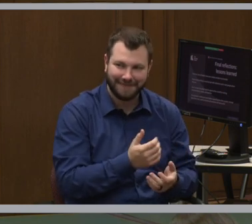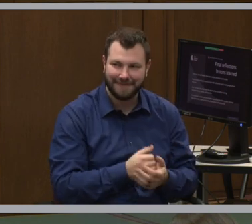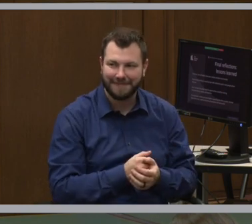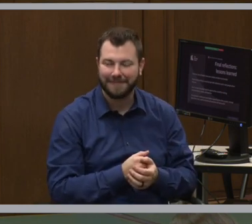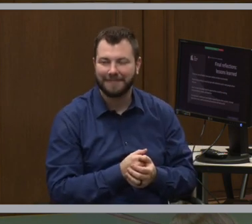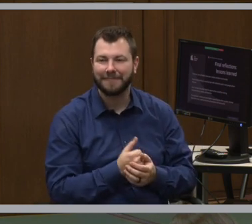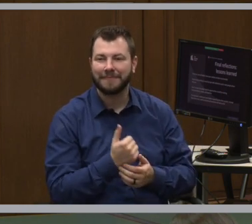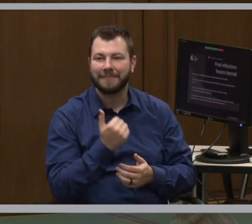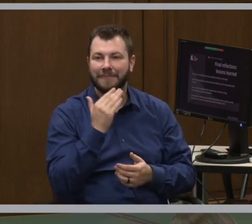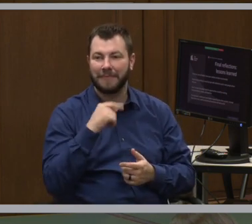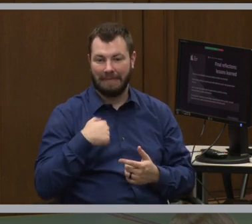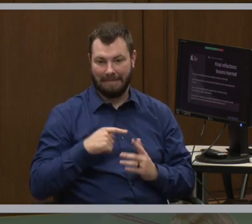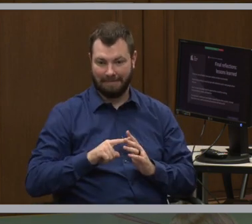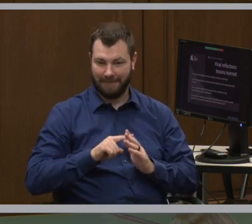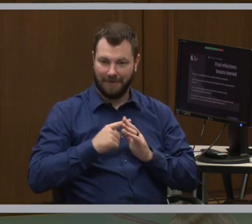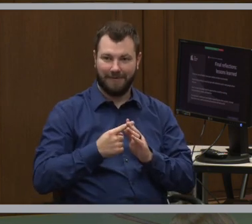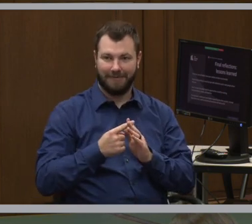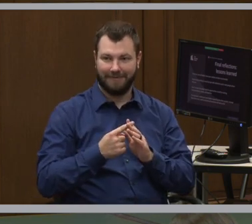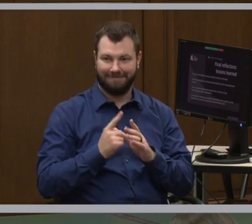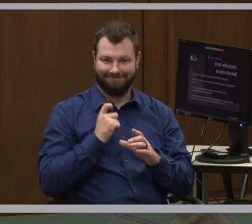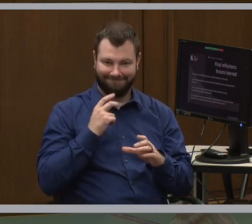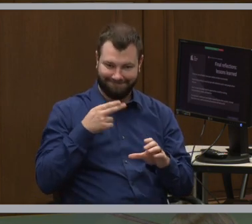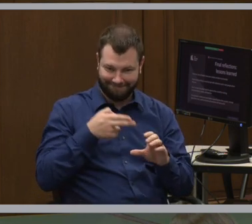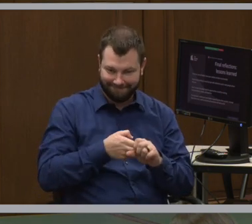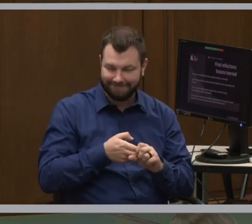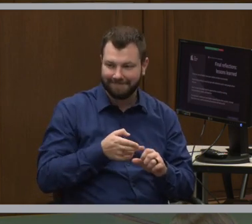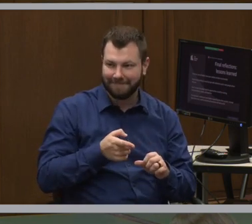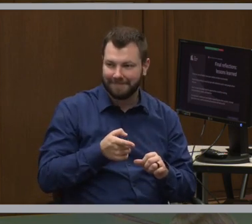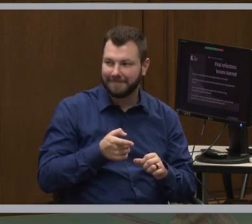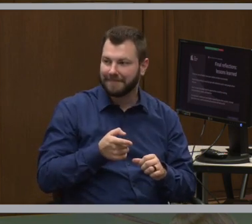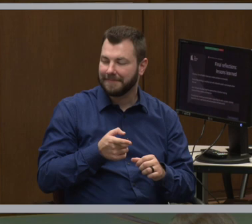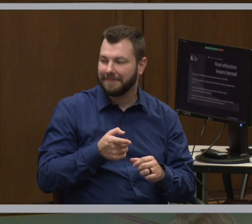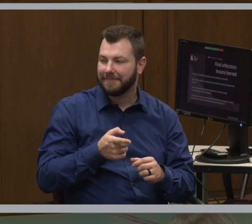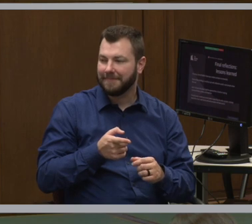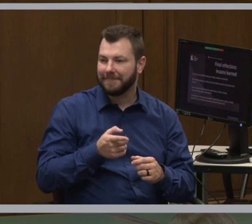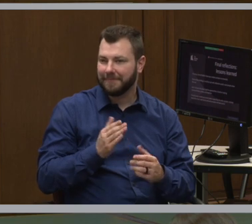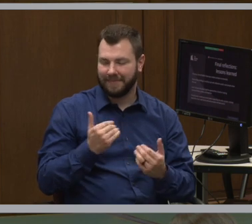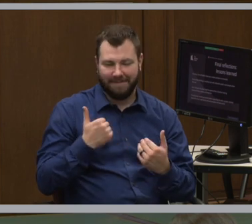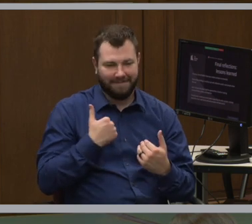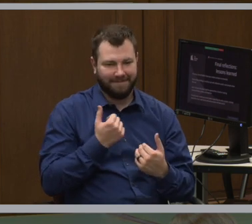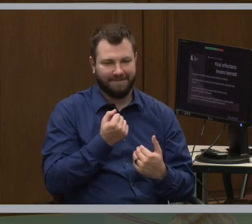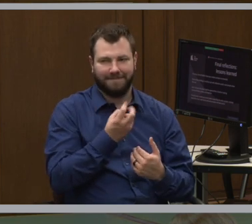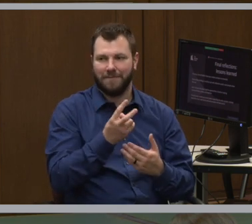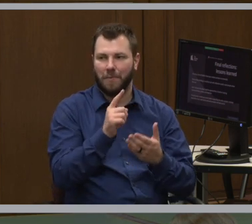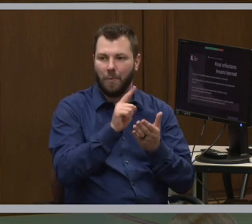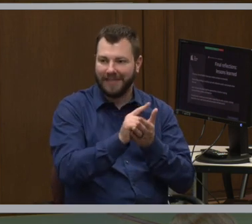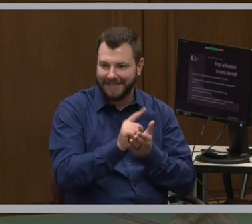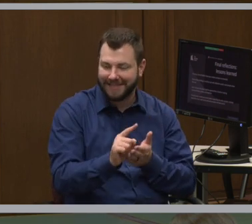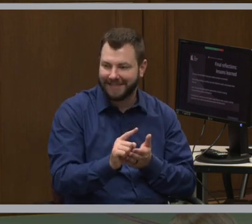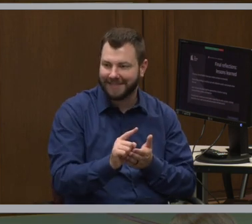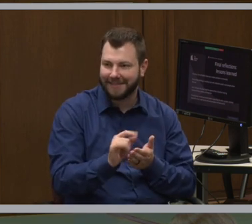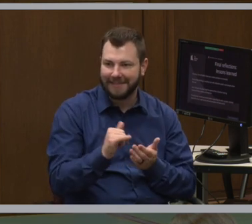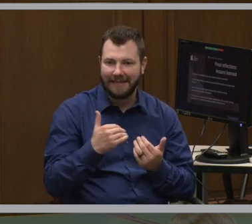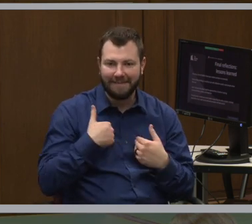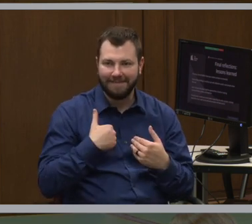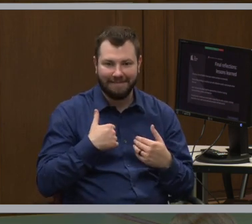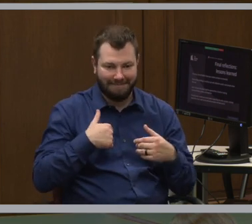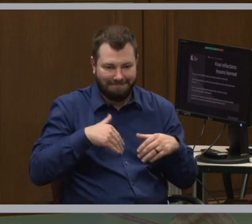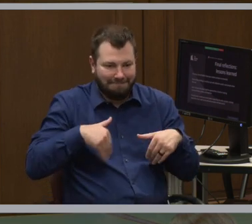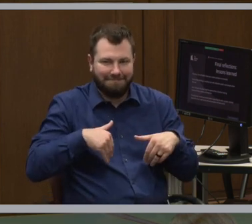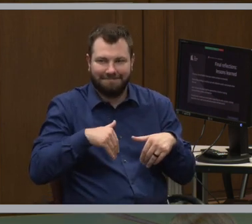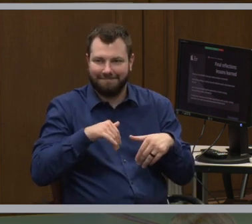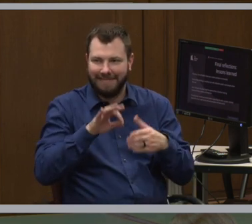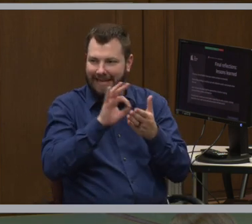You know, when I first started, you know, there would be, you know, weeks where I would say I haven't inventoried anything,